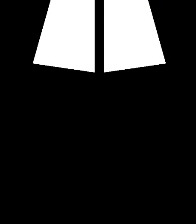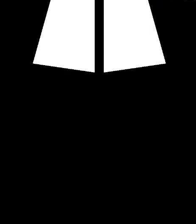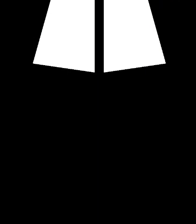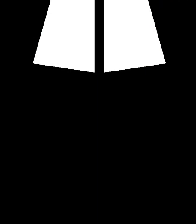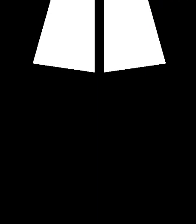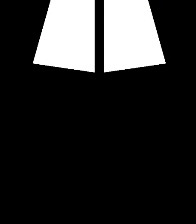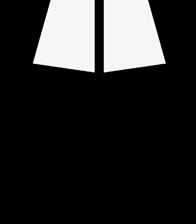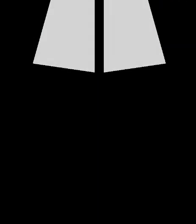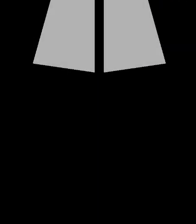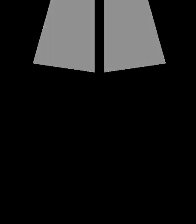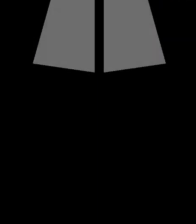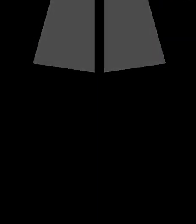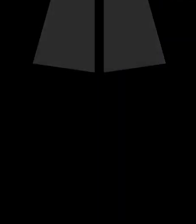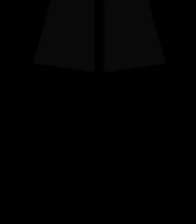Amen. Amen. Amen. You